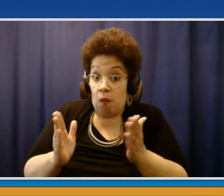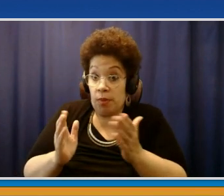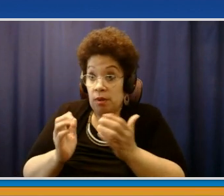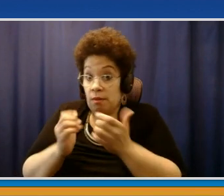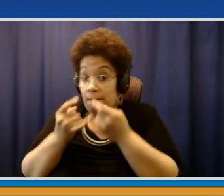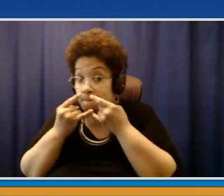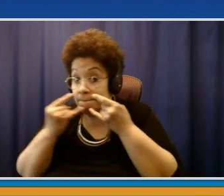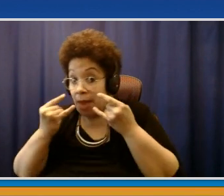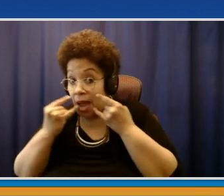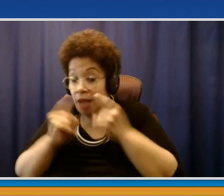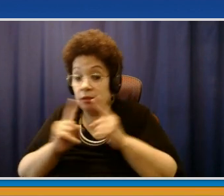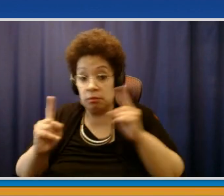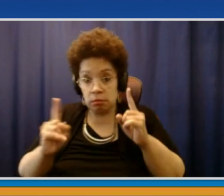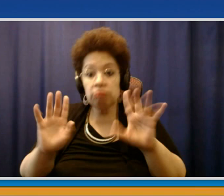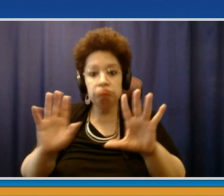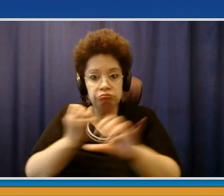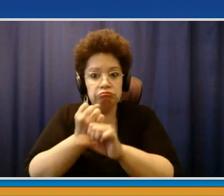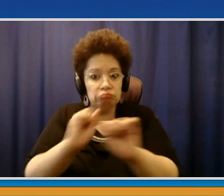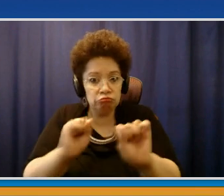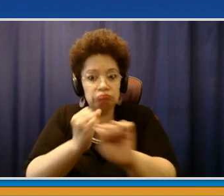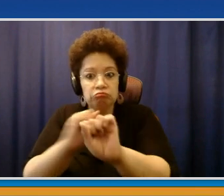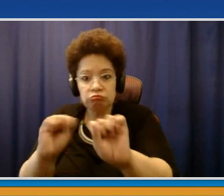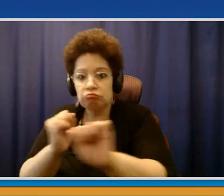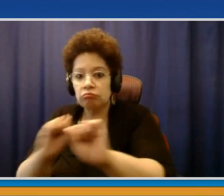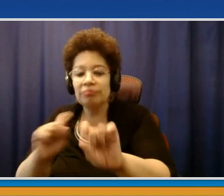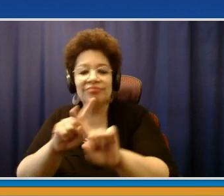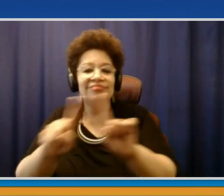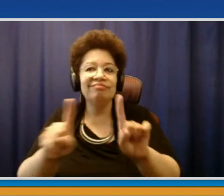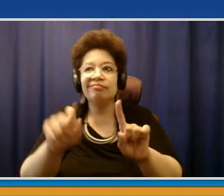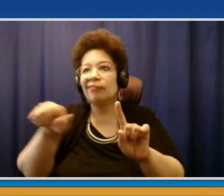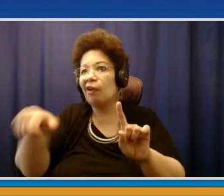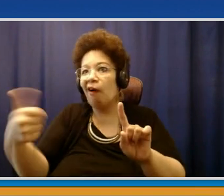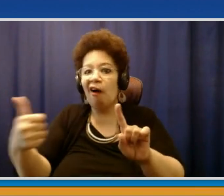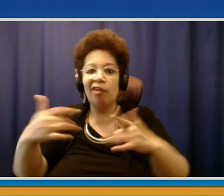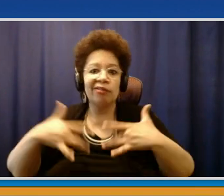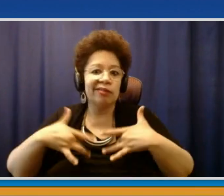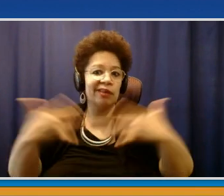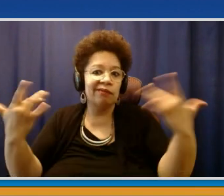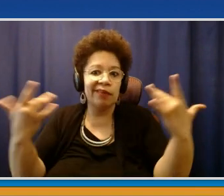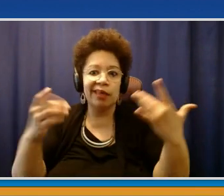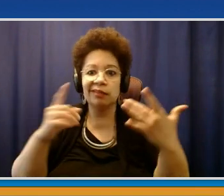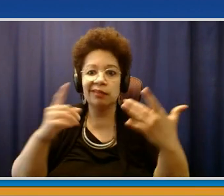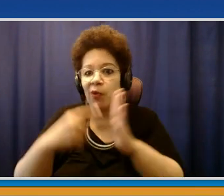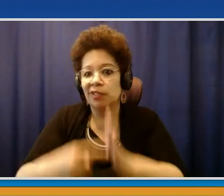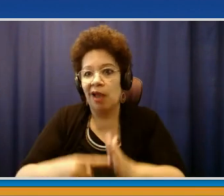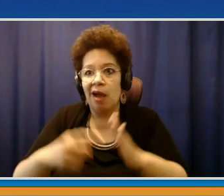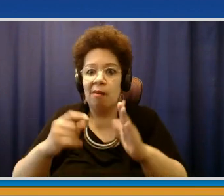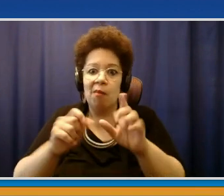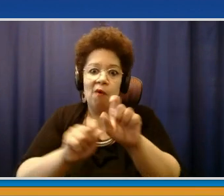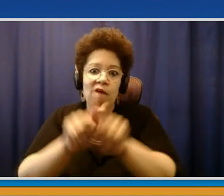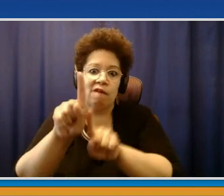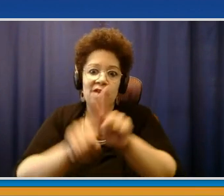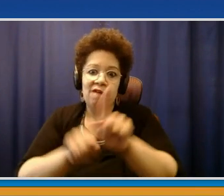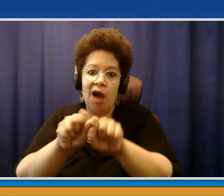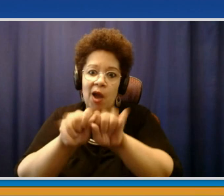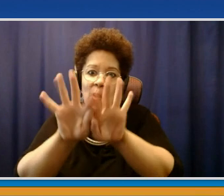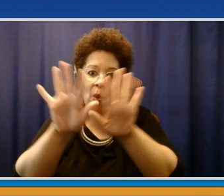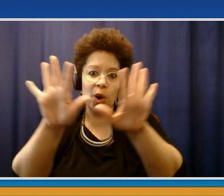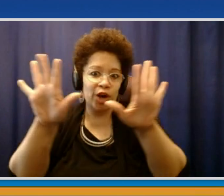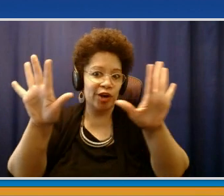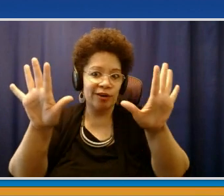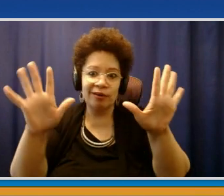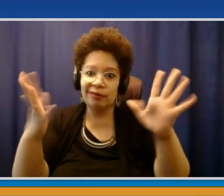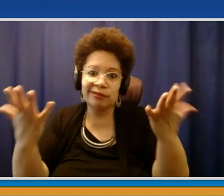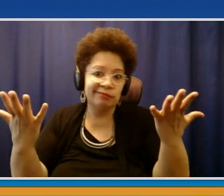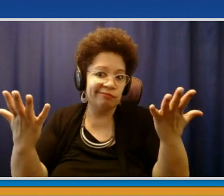very close together to look up to see the, to see the show. So we're going to have to figure out how to handle the fact that we will not have